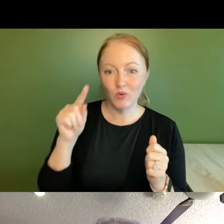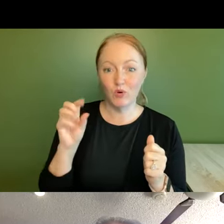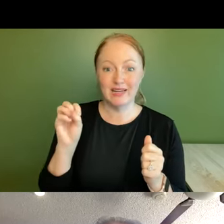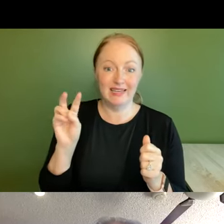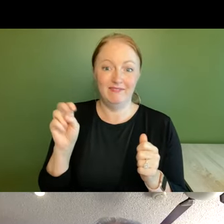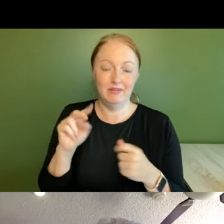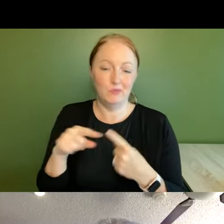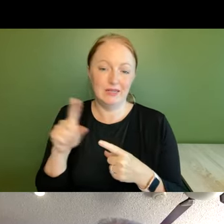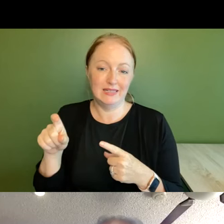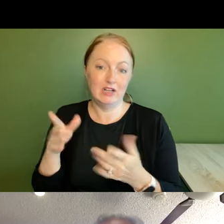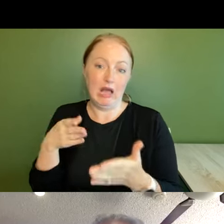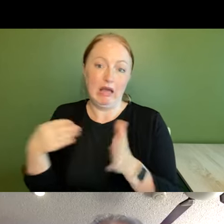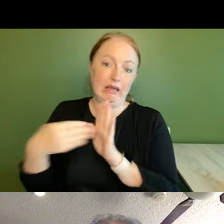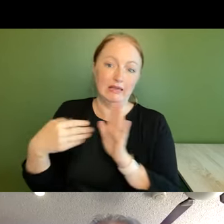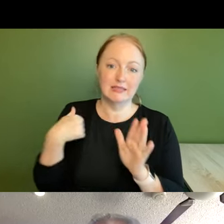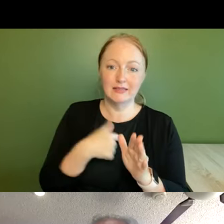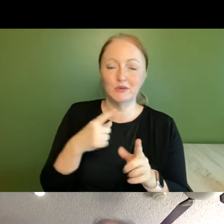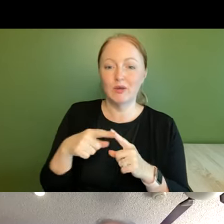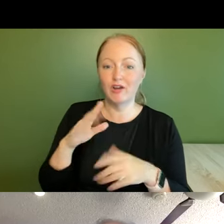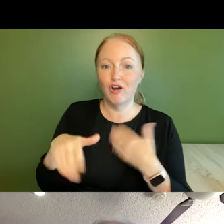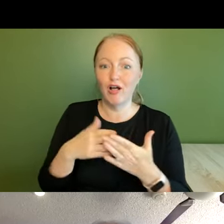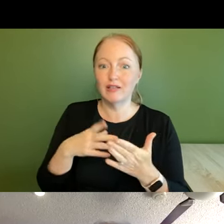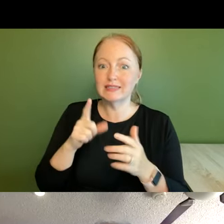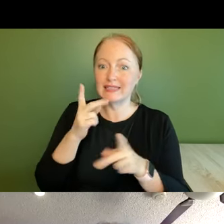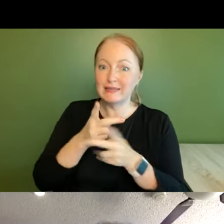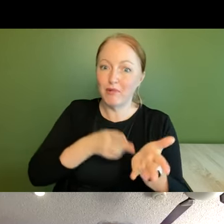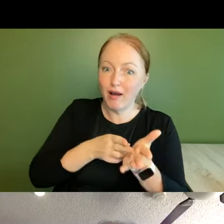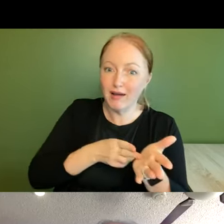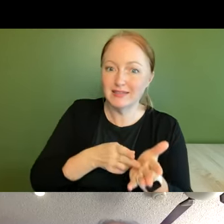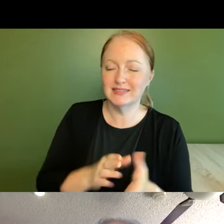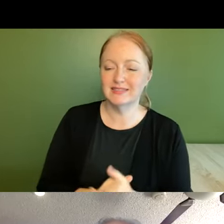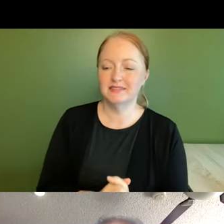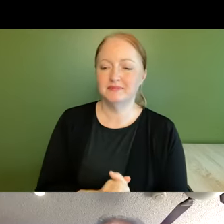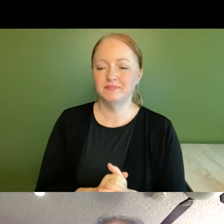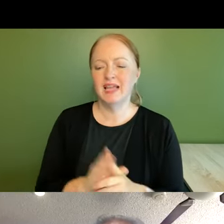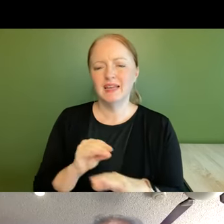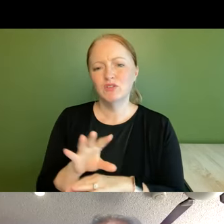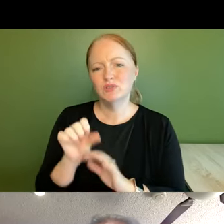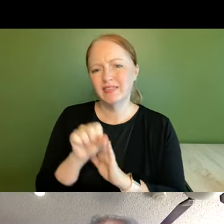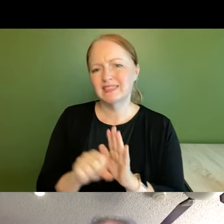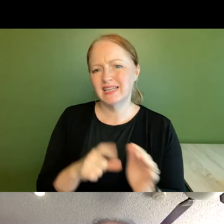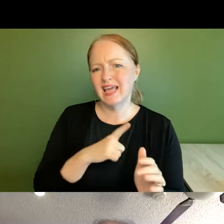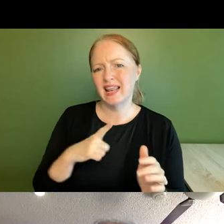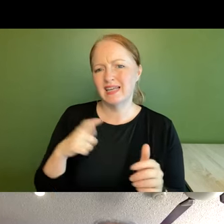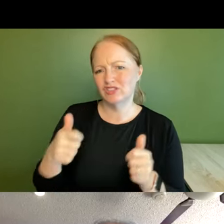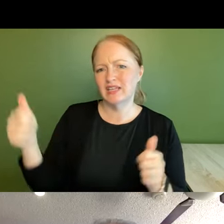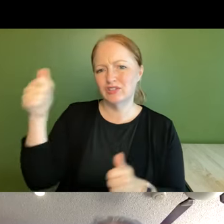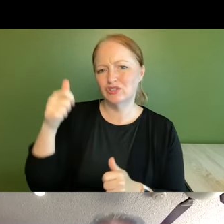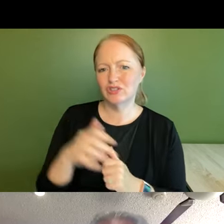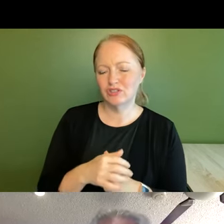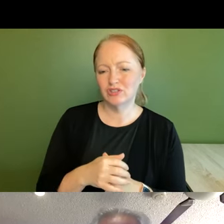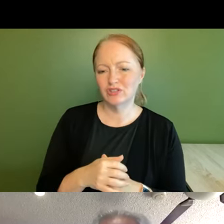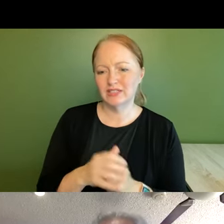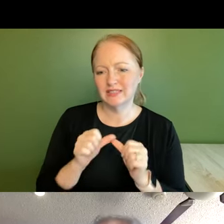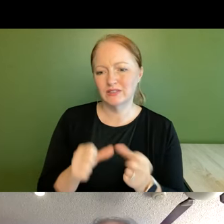where necessary against us so that we can all stay honest but also uh in influencing the state legislature and continuing to